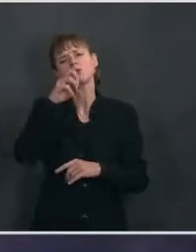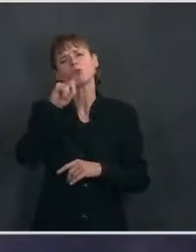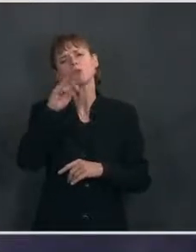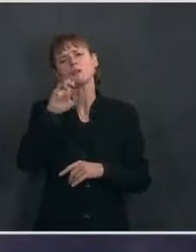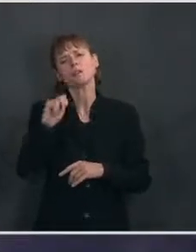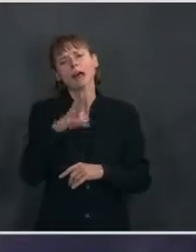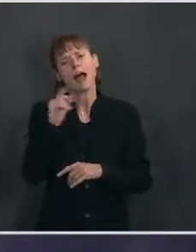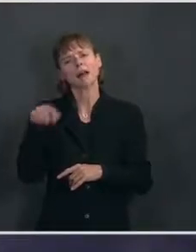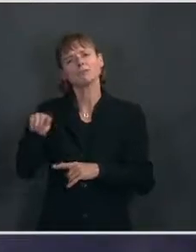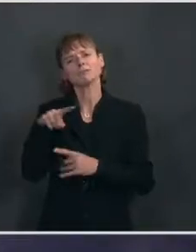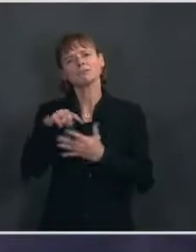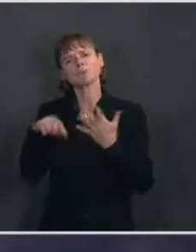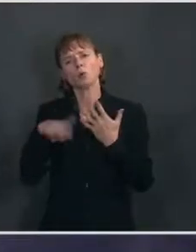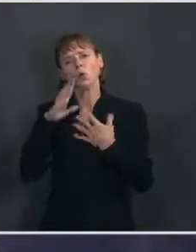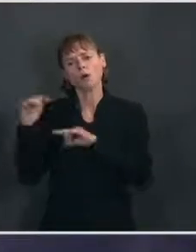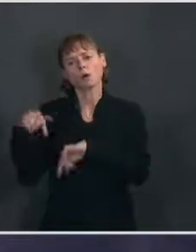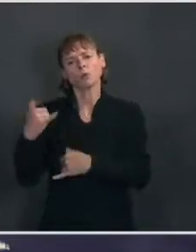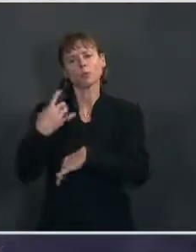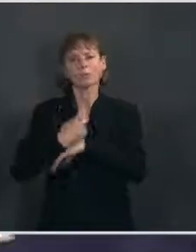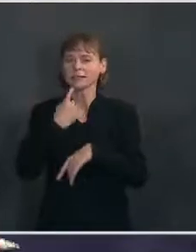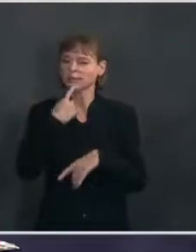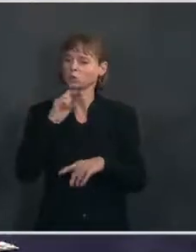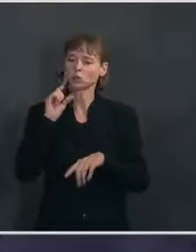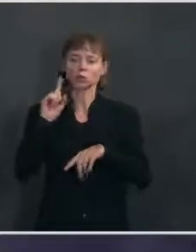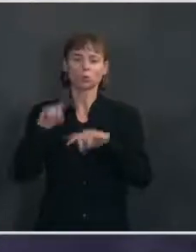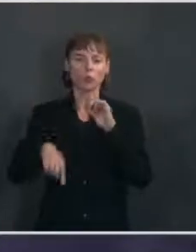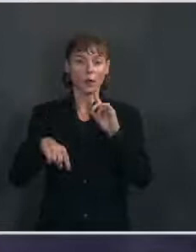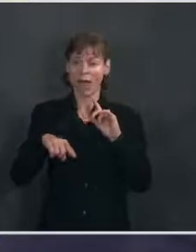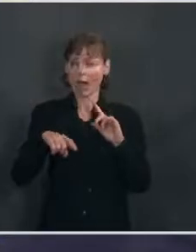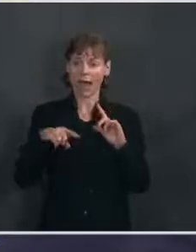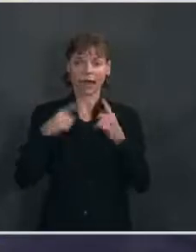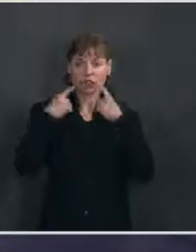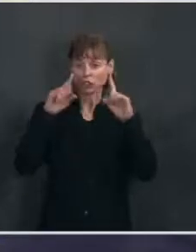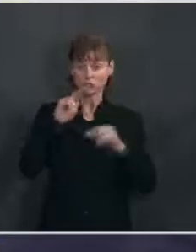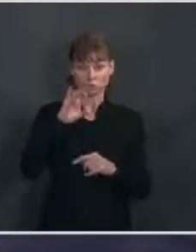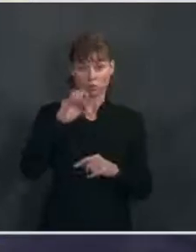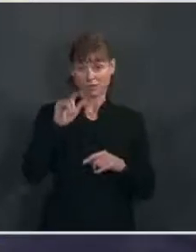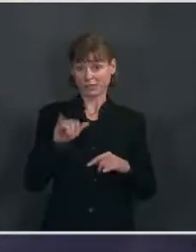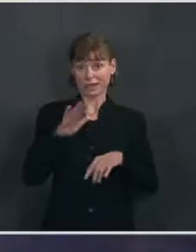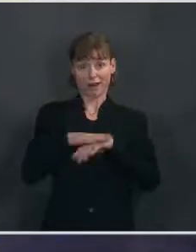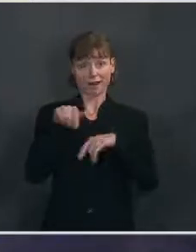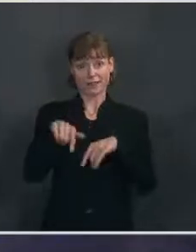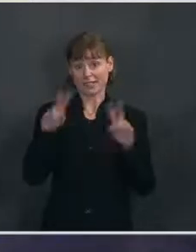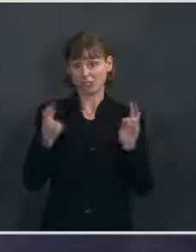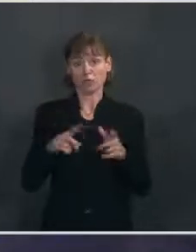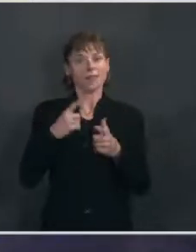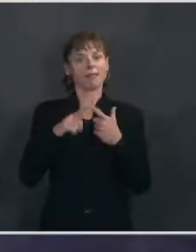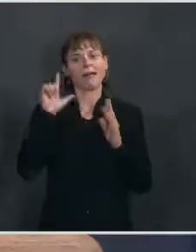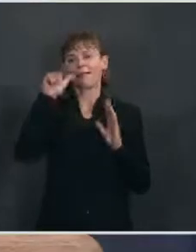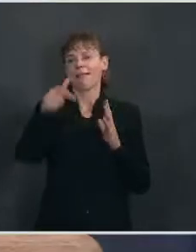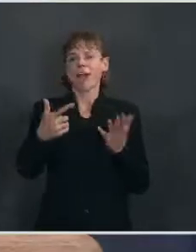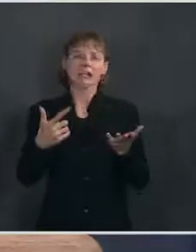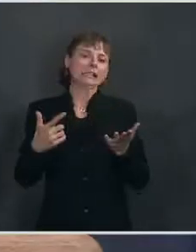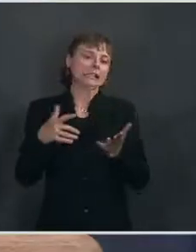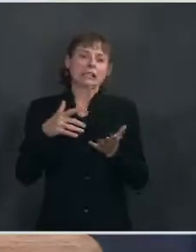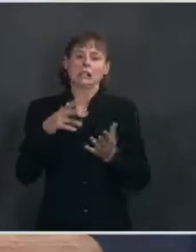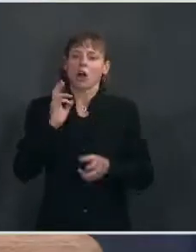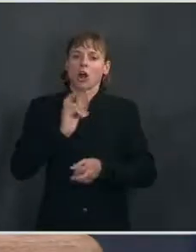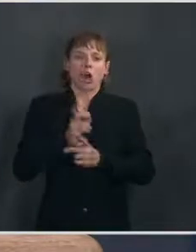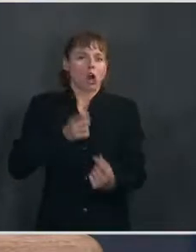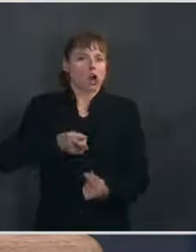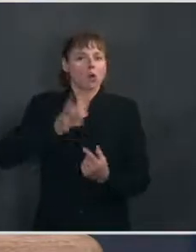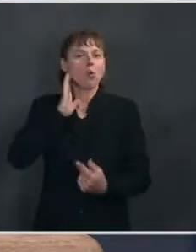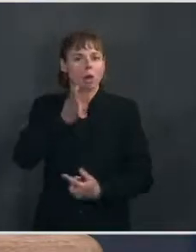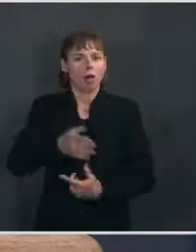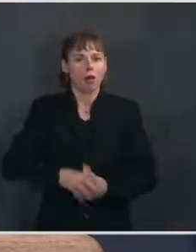here today, who have seemed to warn that if you can't get unity on this issue, it's going to be much harder to achieve down the road on other issues? Ms. No, the President is confident